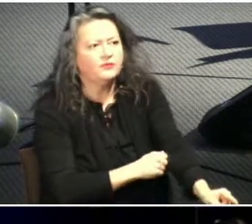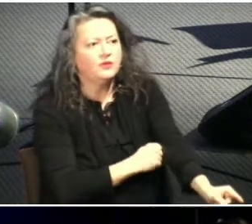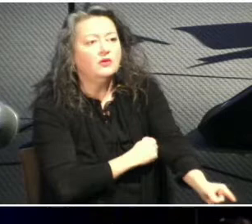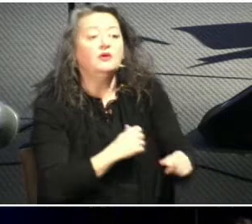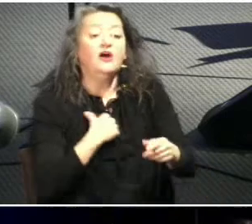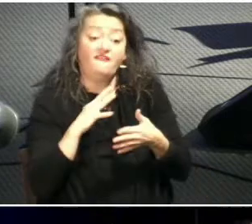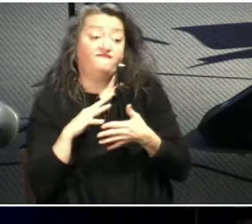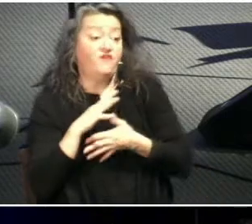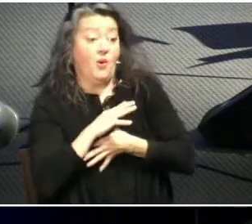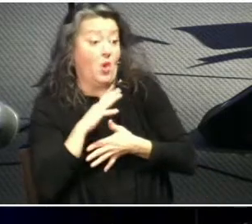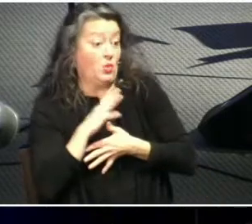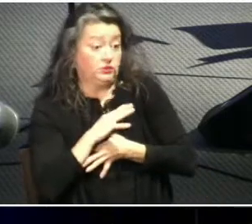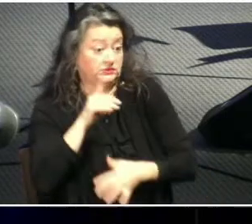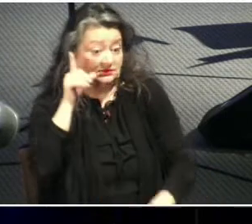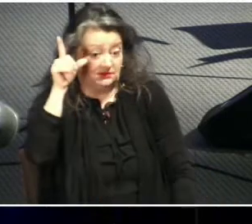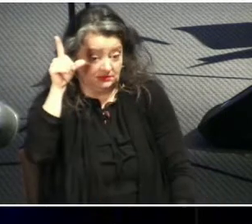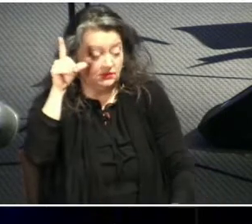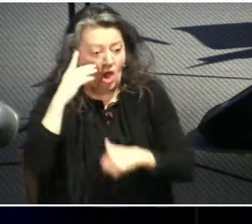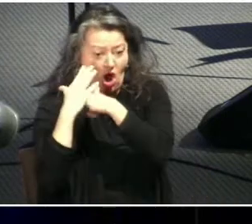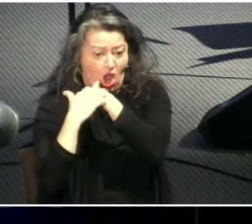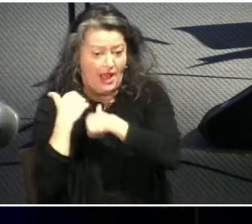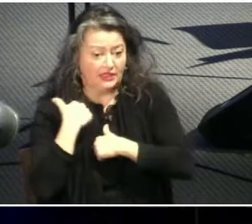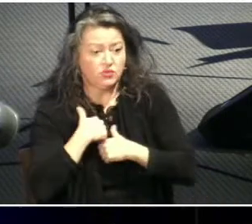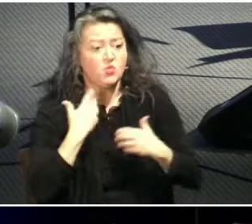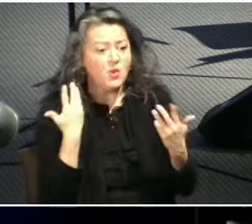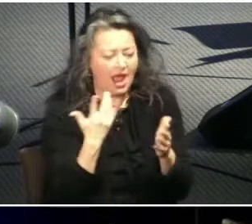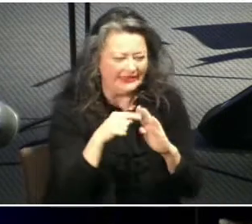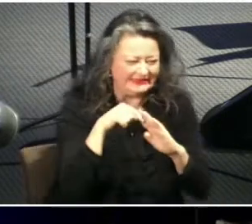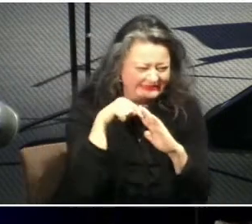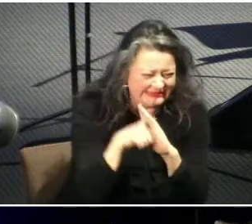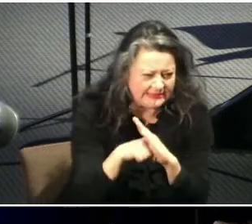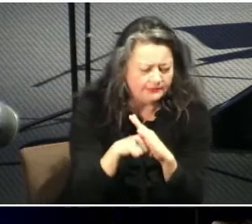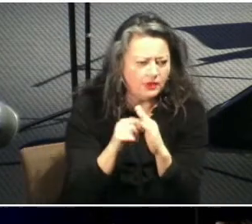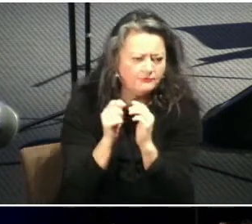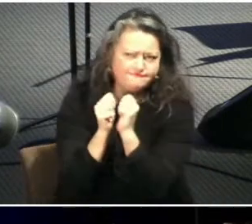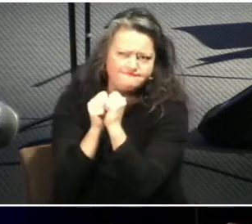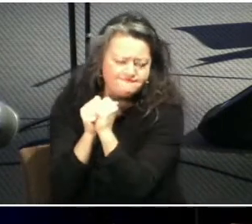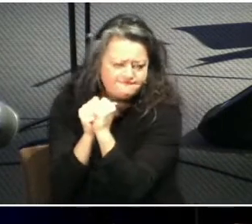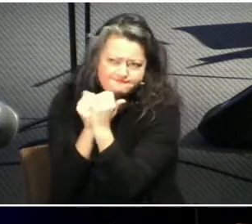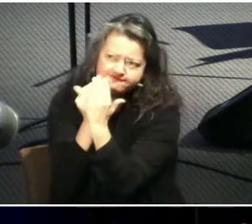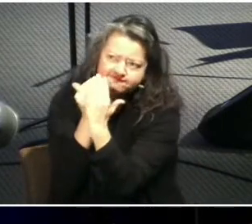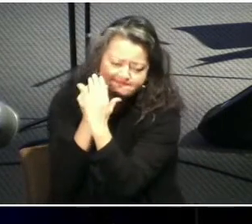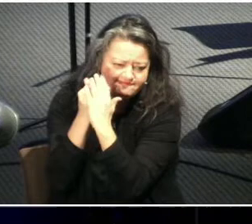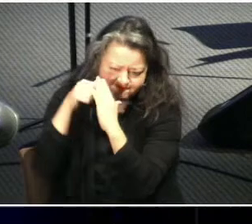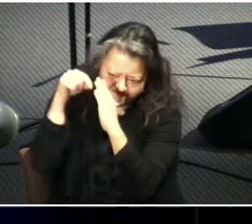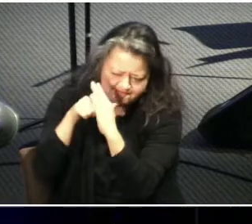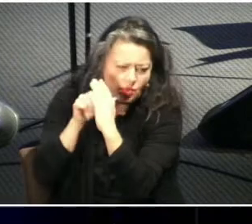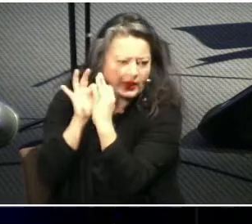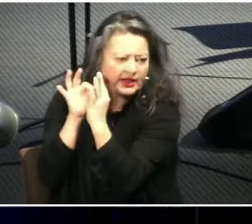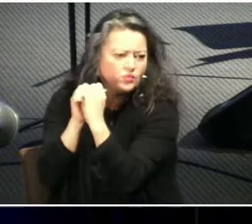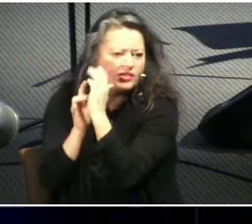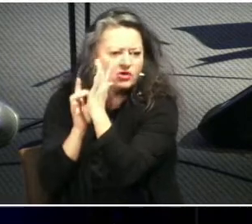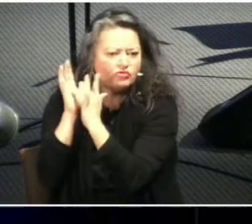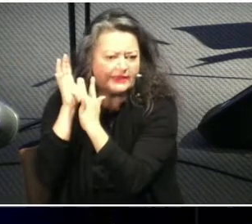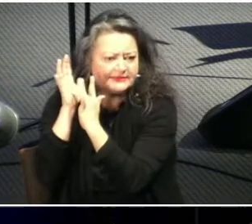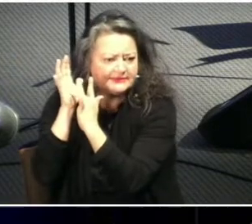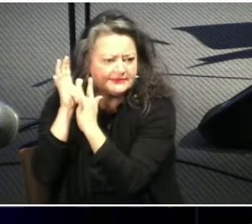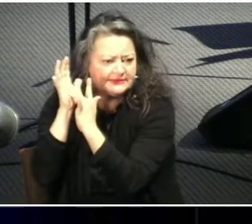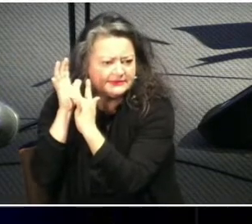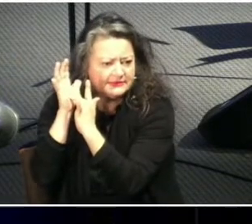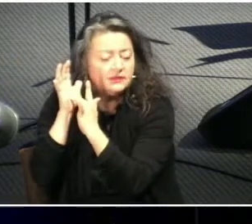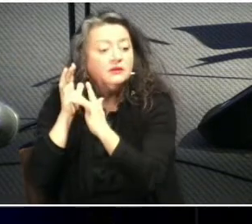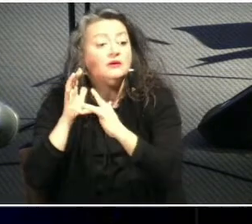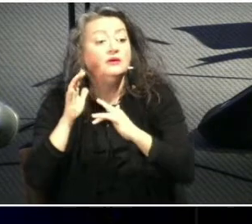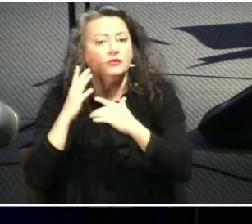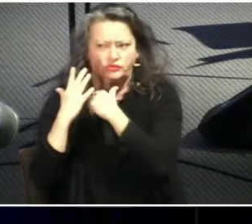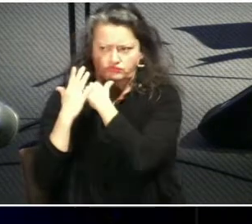called to a deep and abiding relationship with christ we are told to be transformed to not conform to this